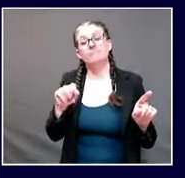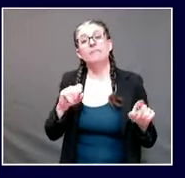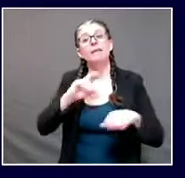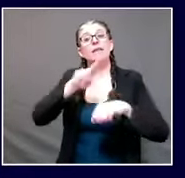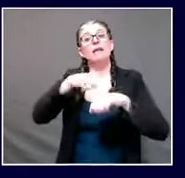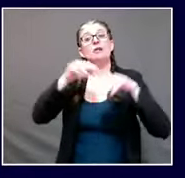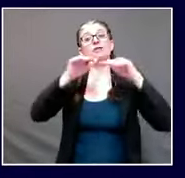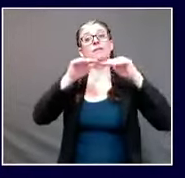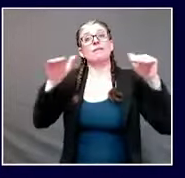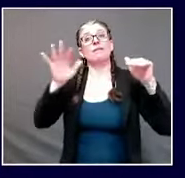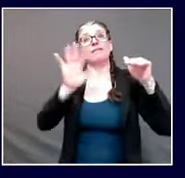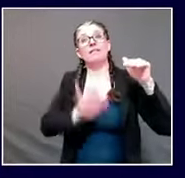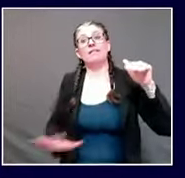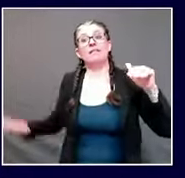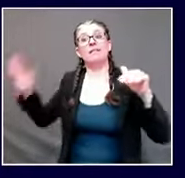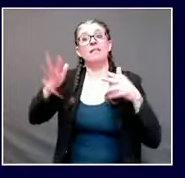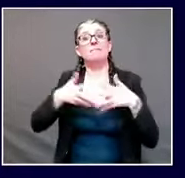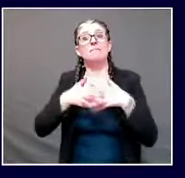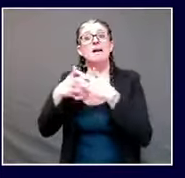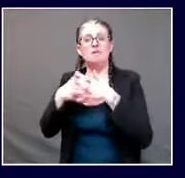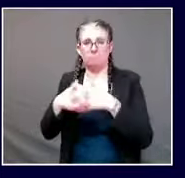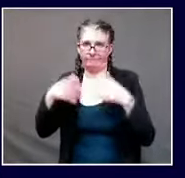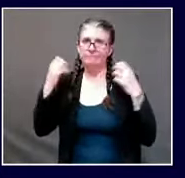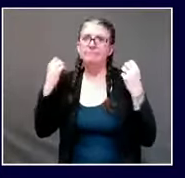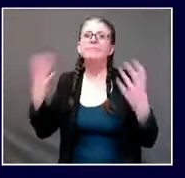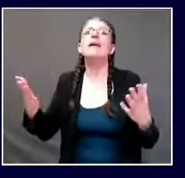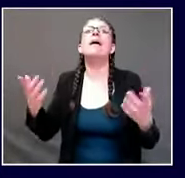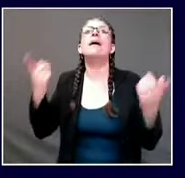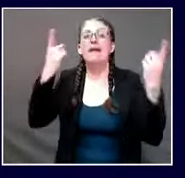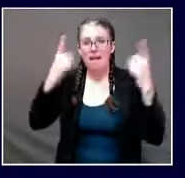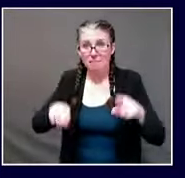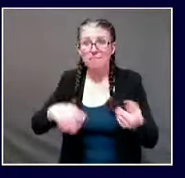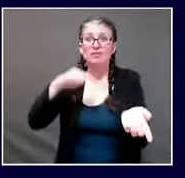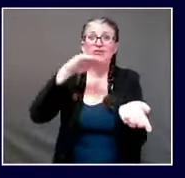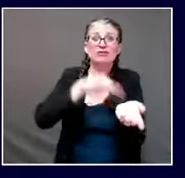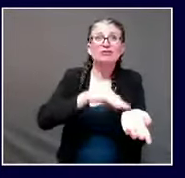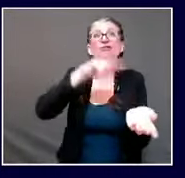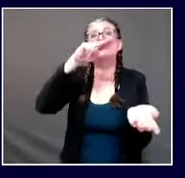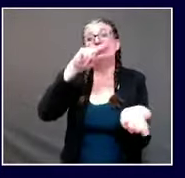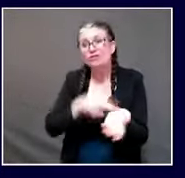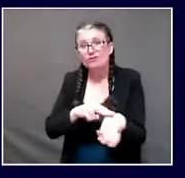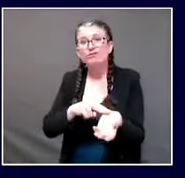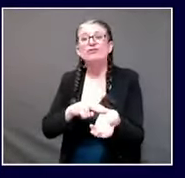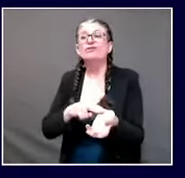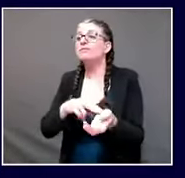cnas nationwide losing their lives to this virus no one's immune